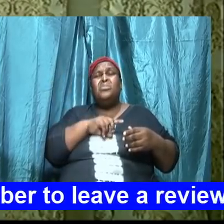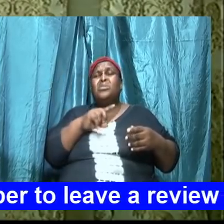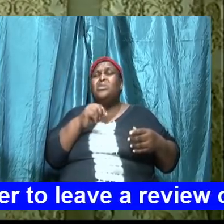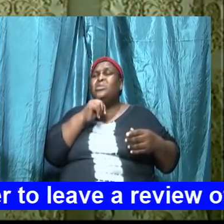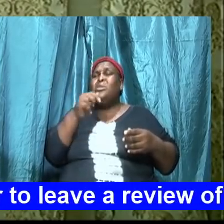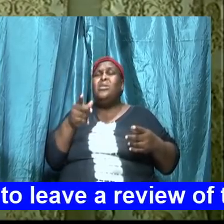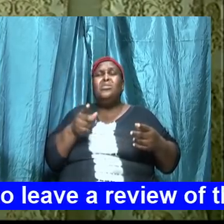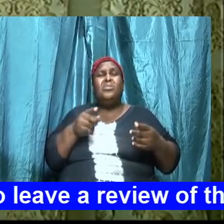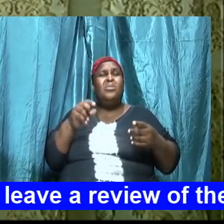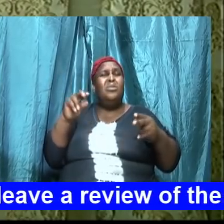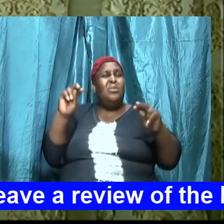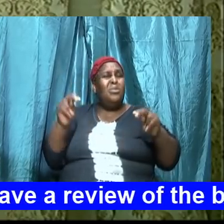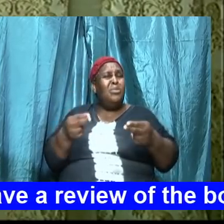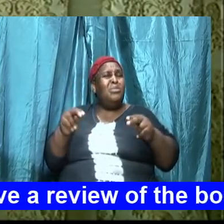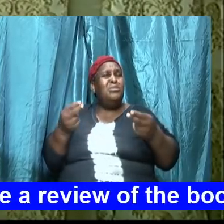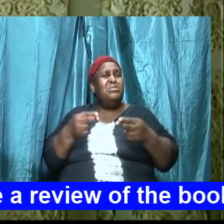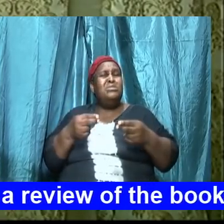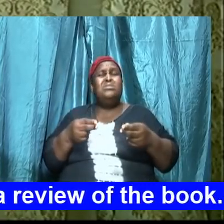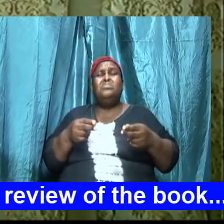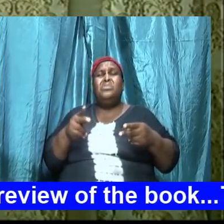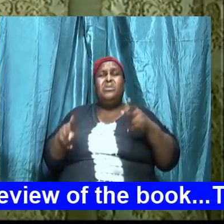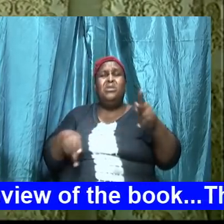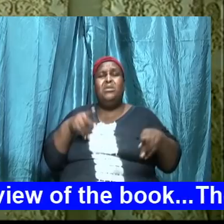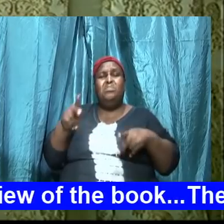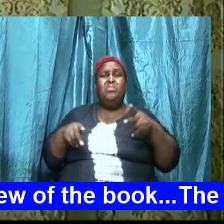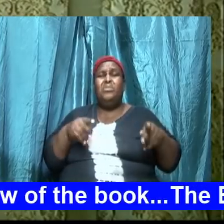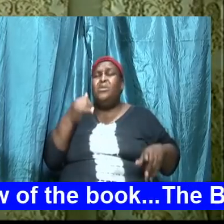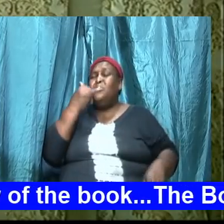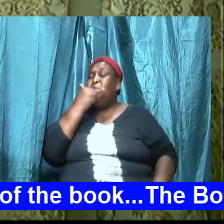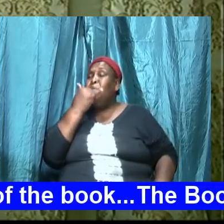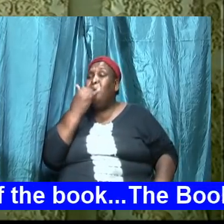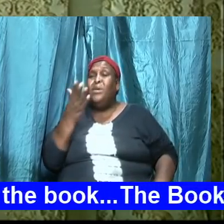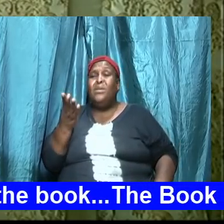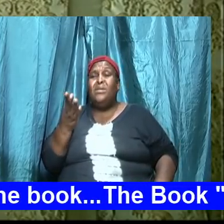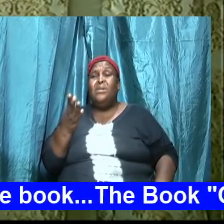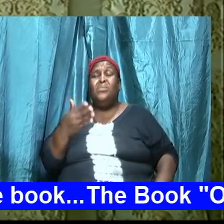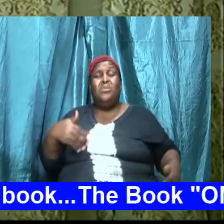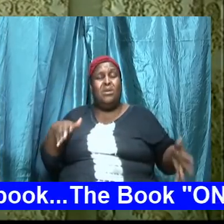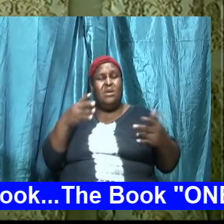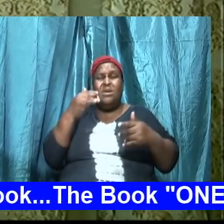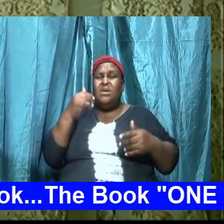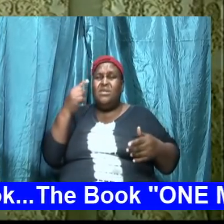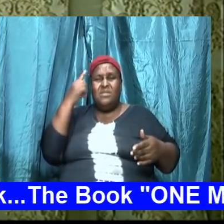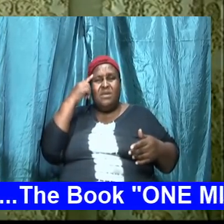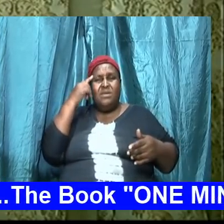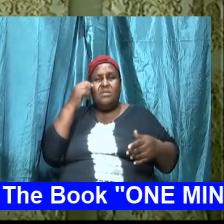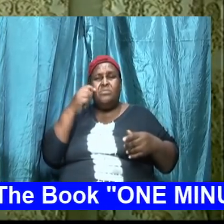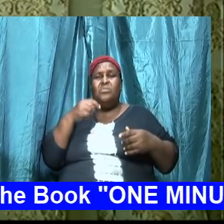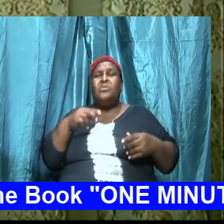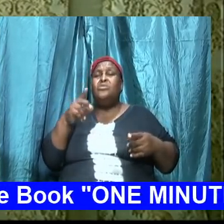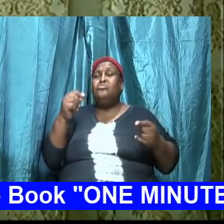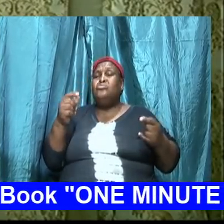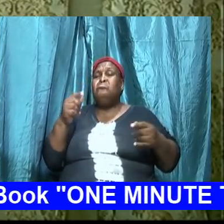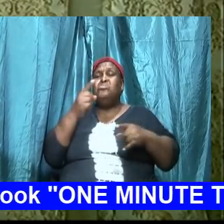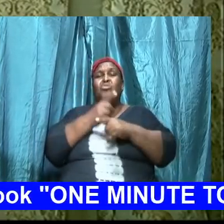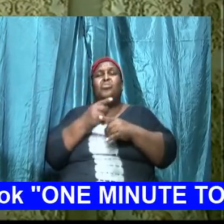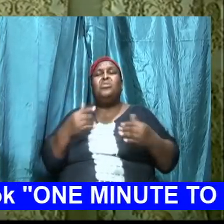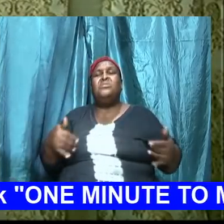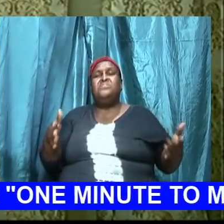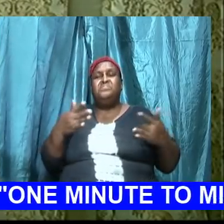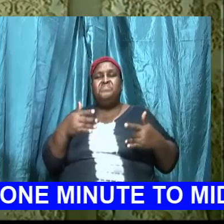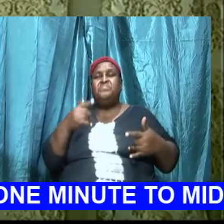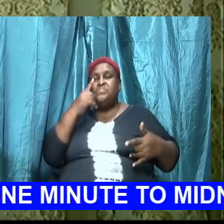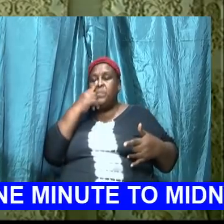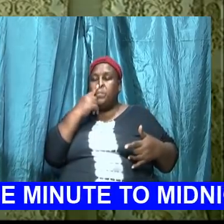we don't even know some of the things that are wrong and we are here thinking that we're doing the right thing anybody that goes to an